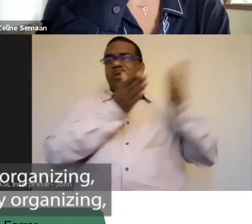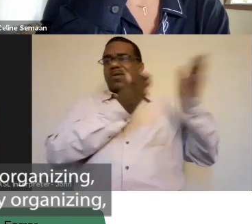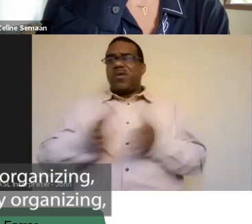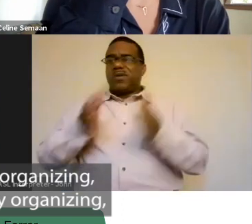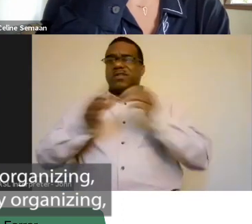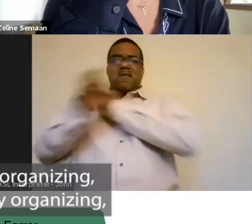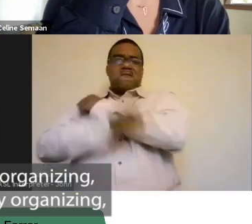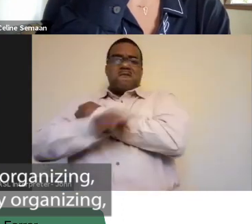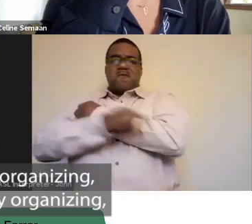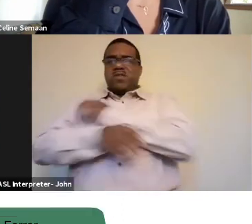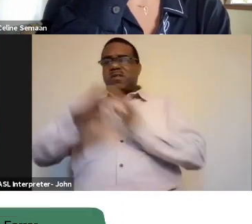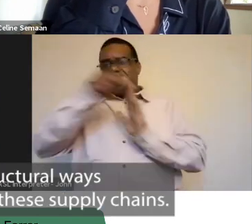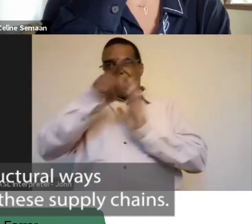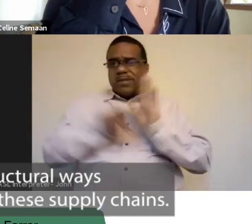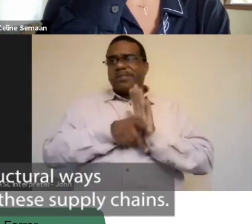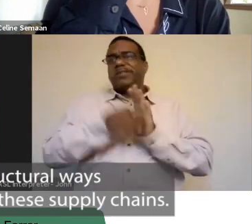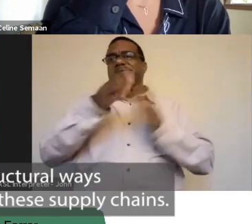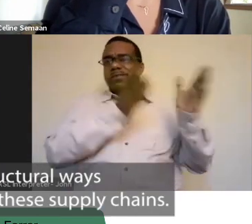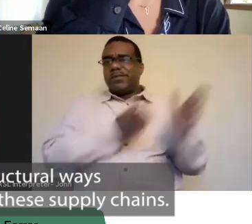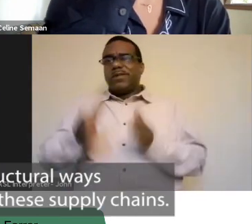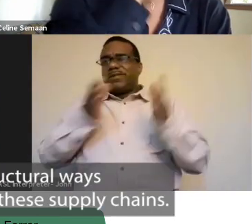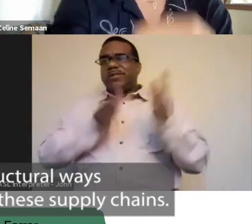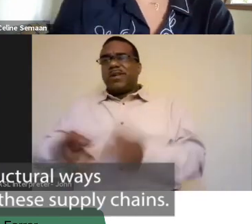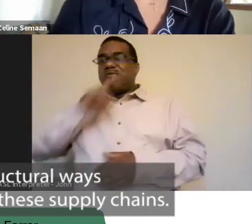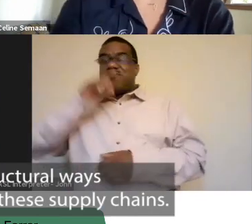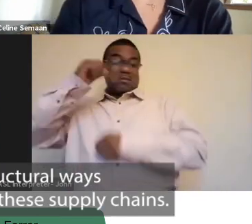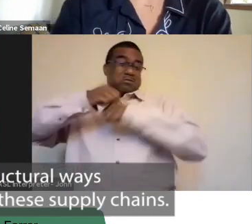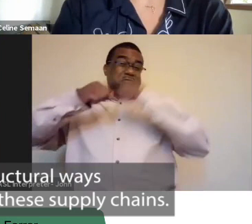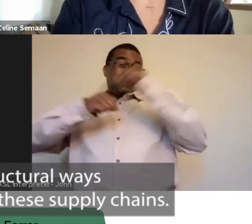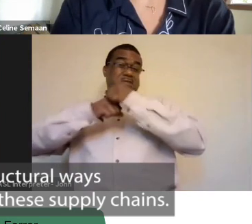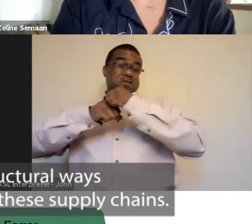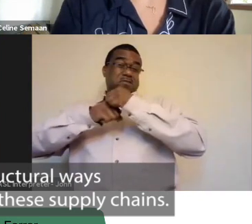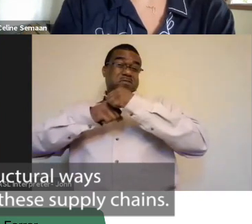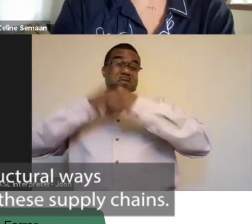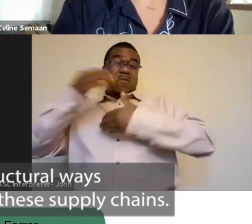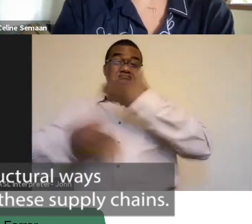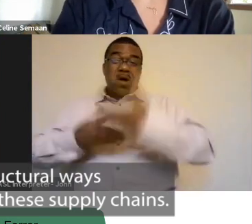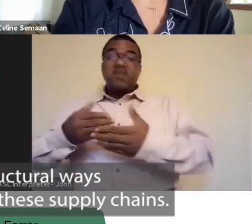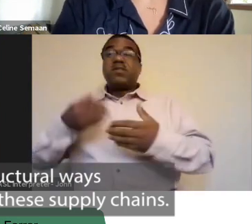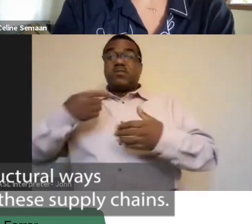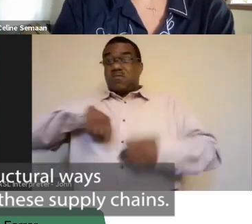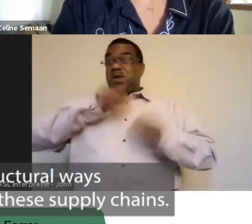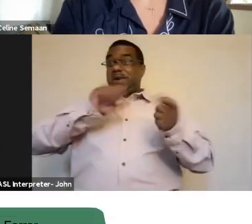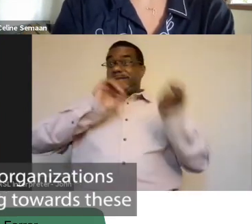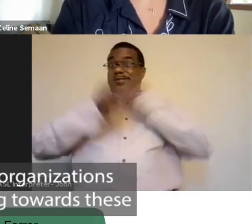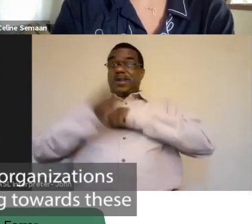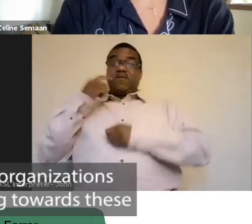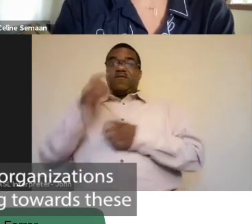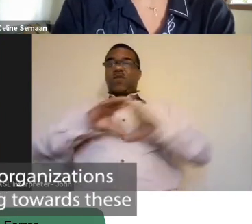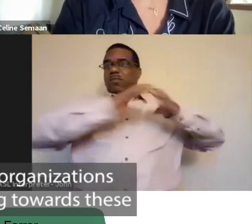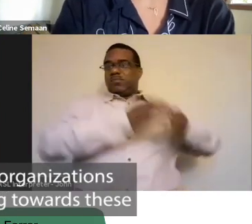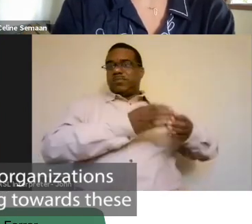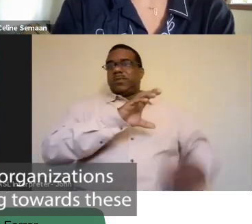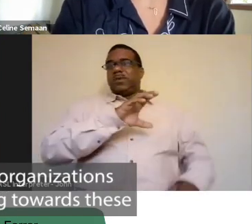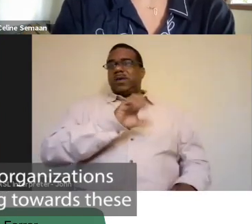foreign policy organizing, those are structural ways that we can change the supply chains. And there